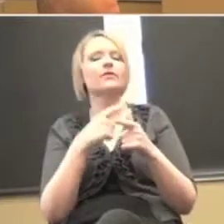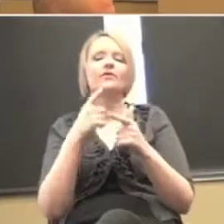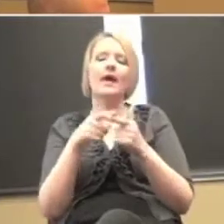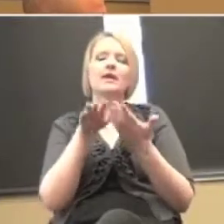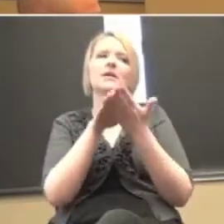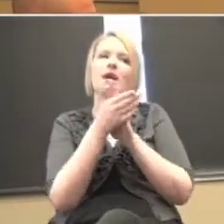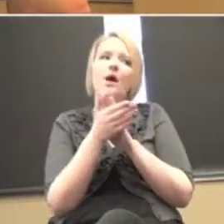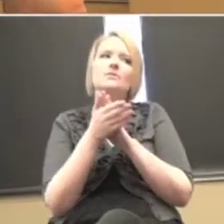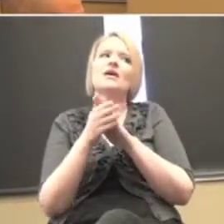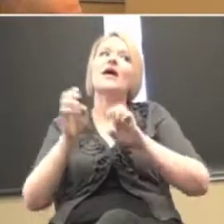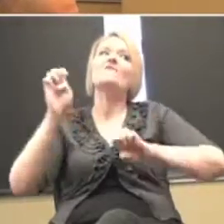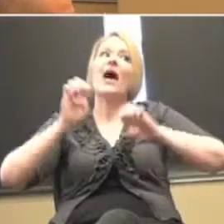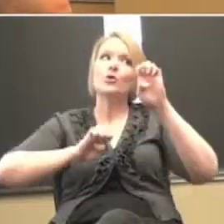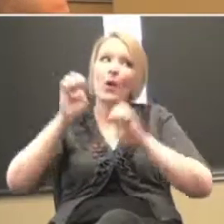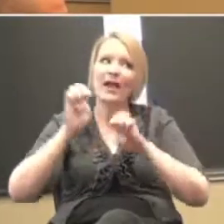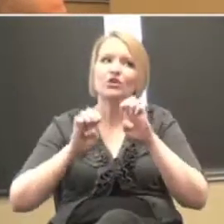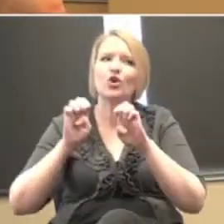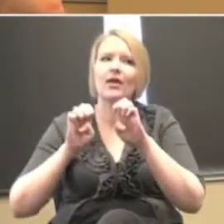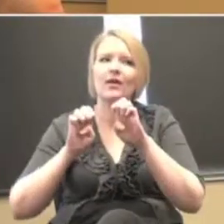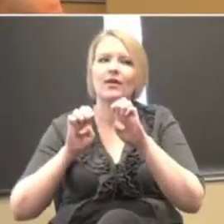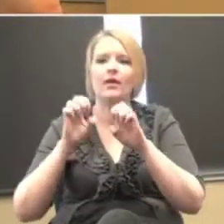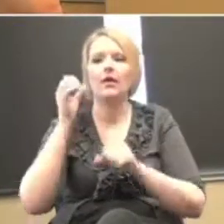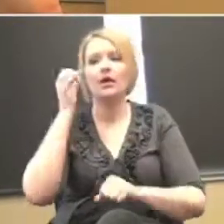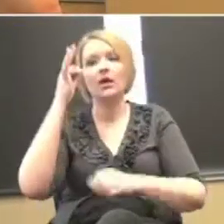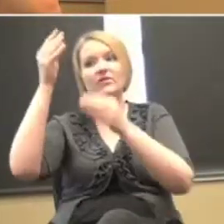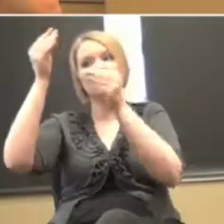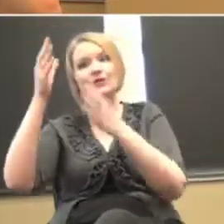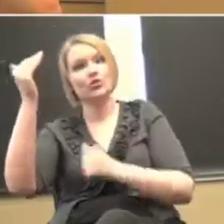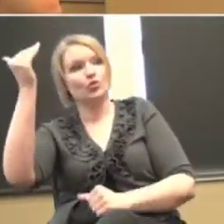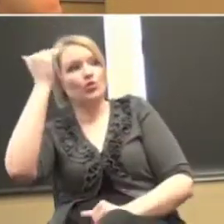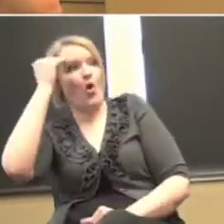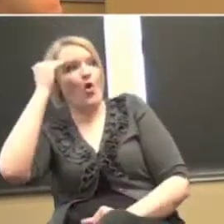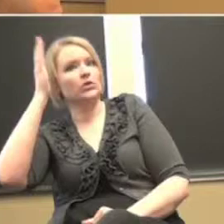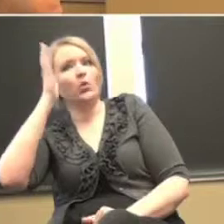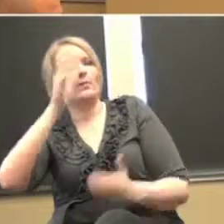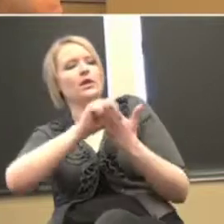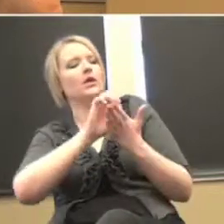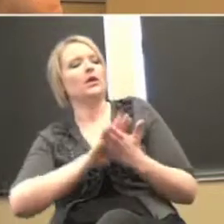evaluative. And if she knows the information, it's going to be on their summative. You know?